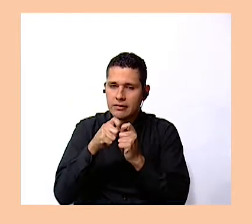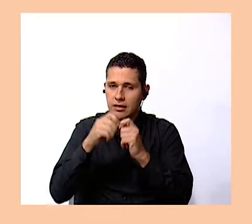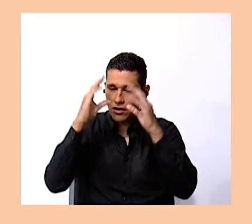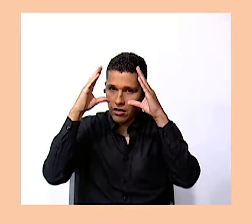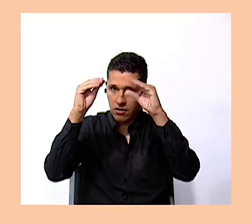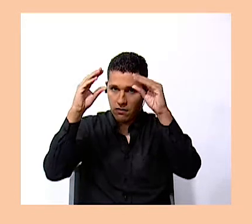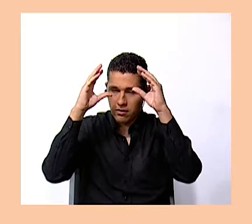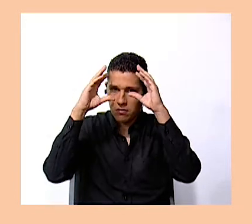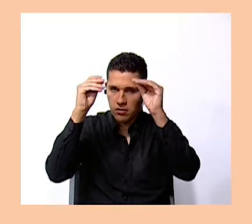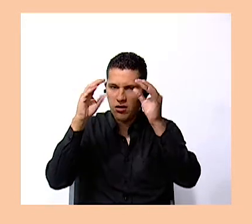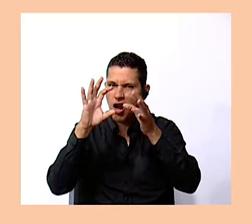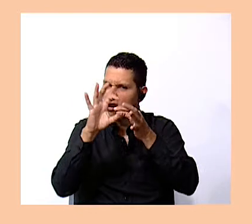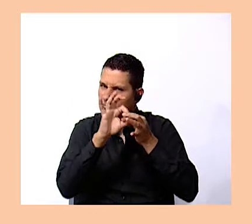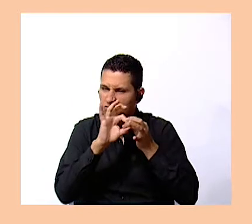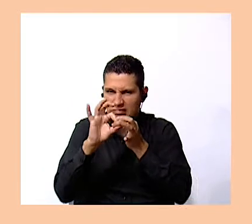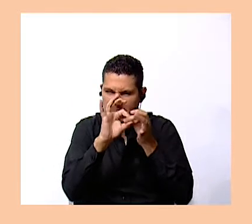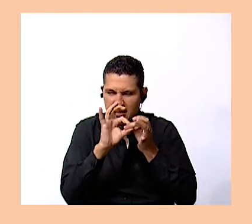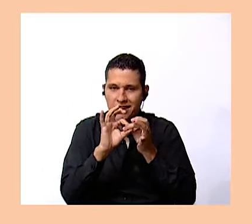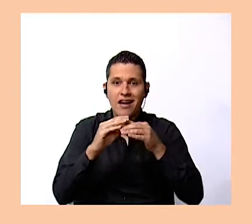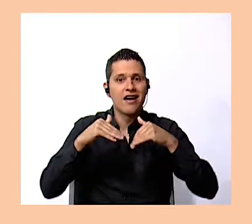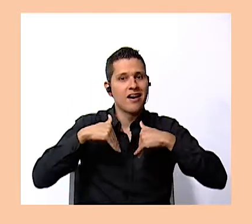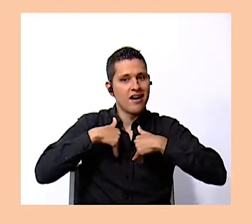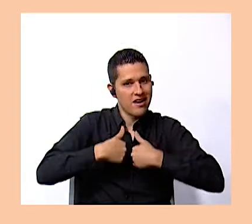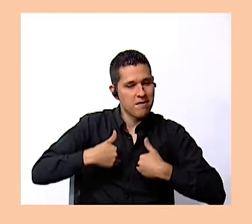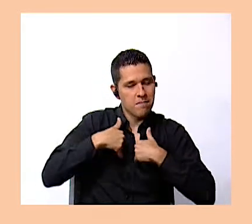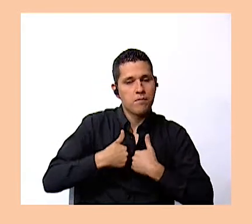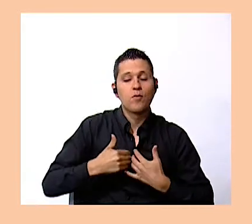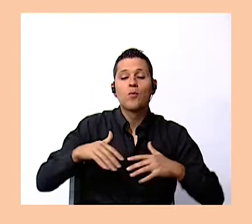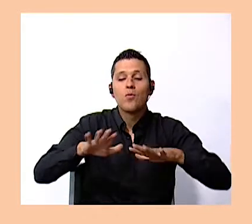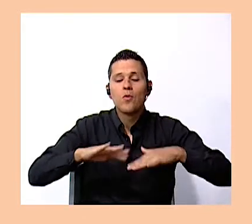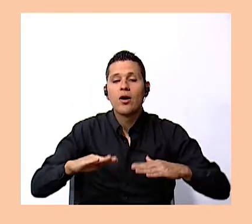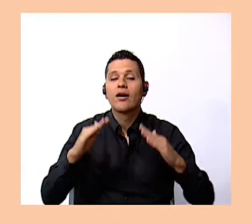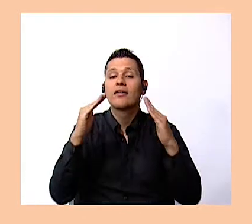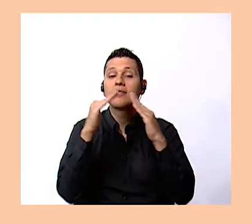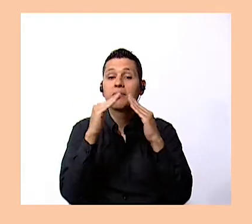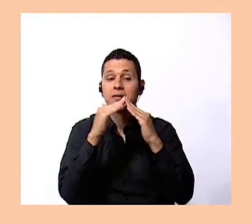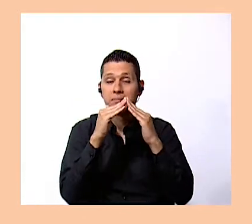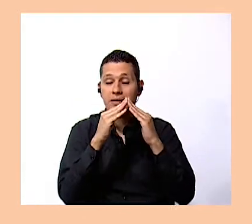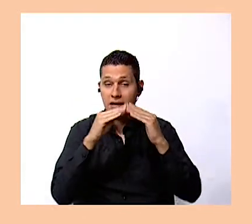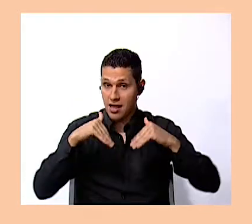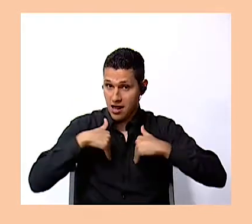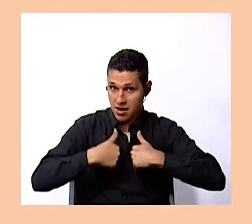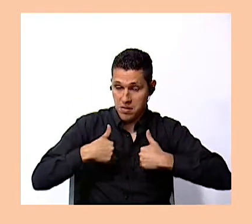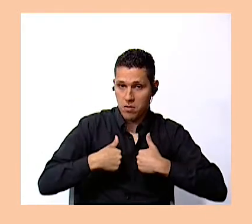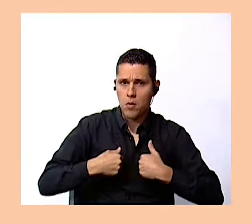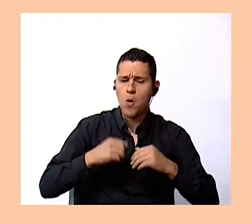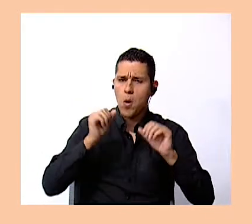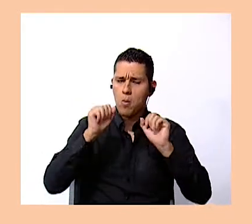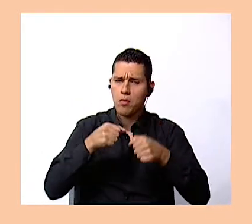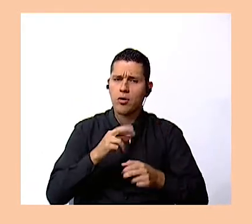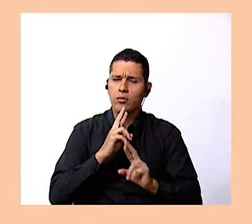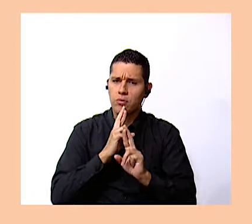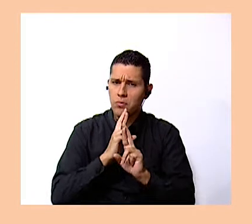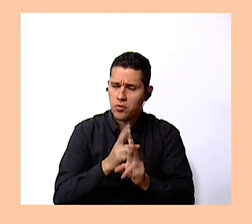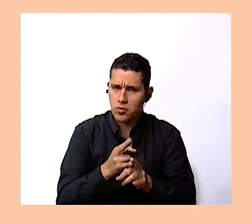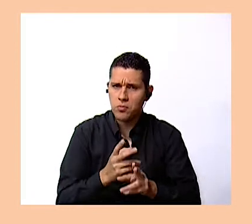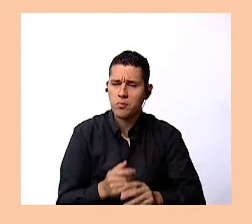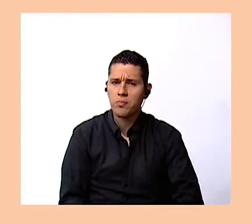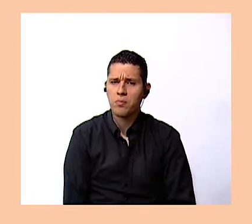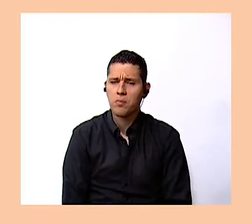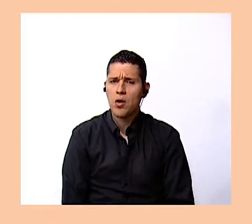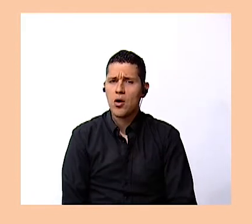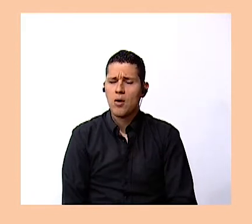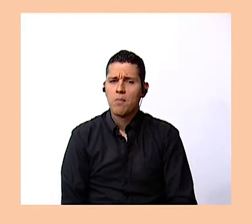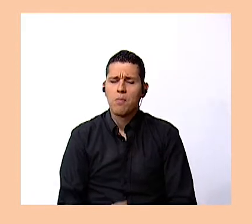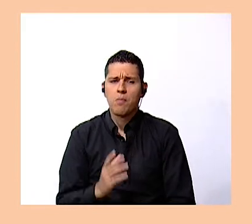about animals and their habitats we are going to respond in a predictable pattern to